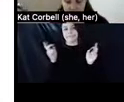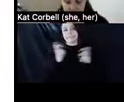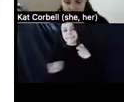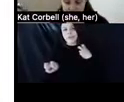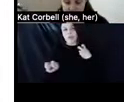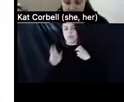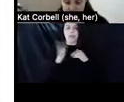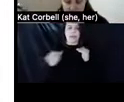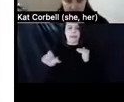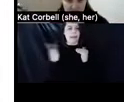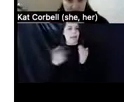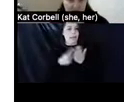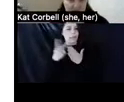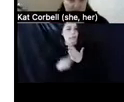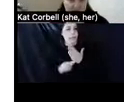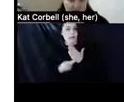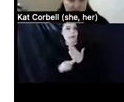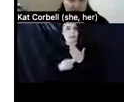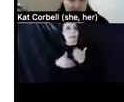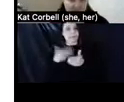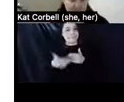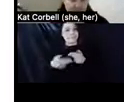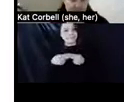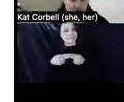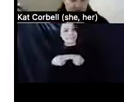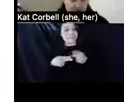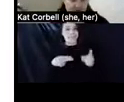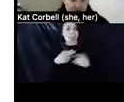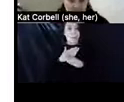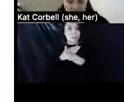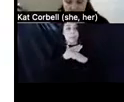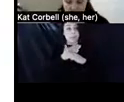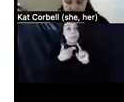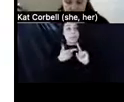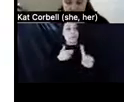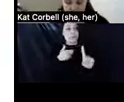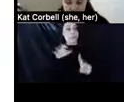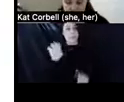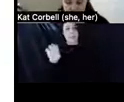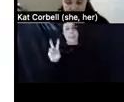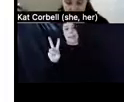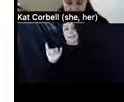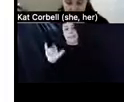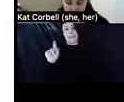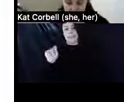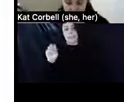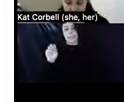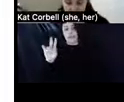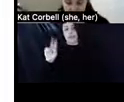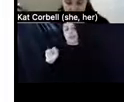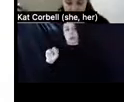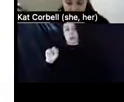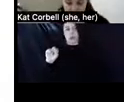Uh, uh, next slide protections from eviction. Uh, the law says supportive housing